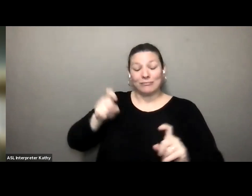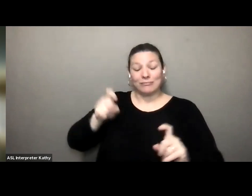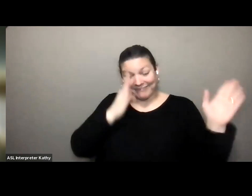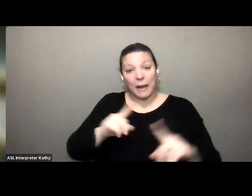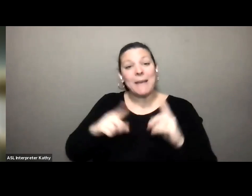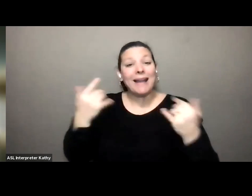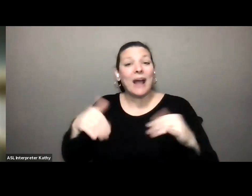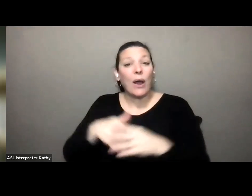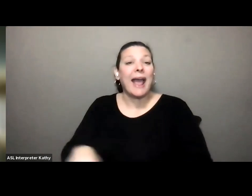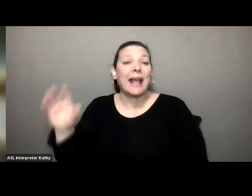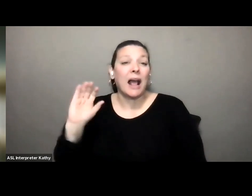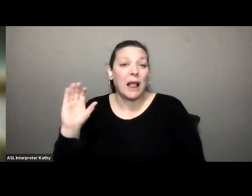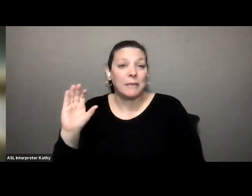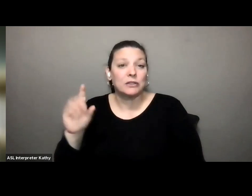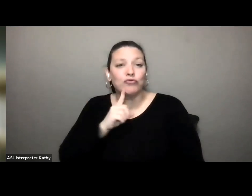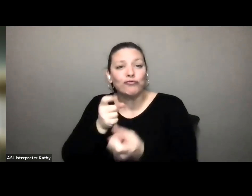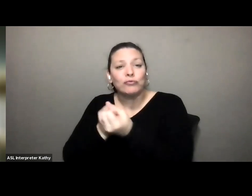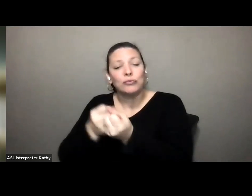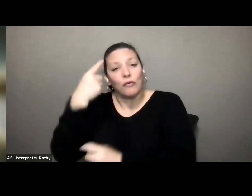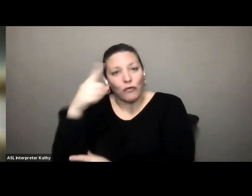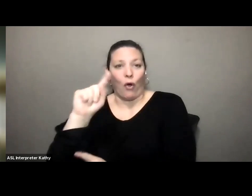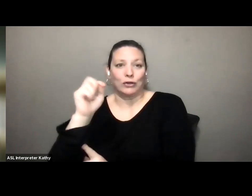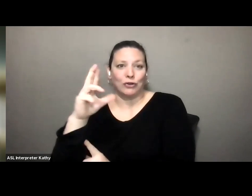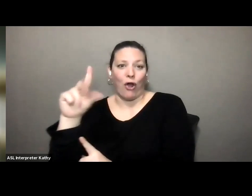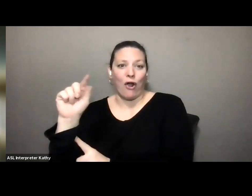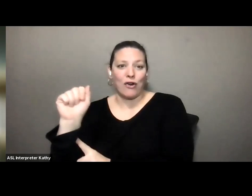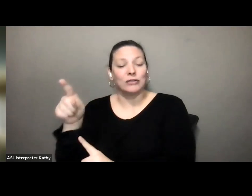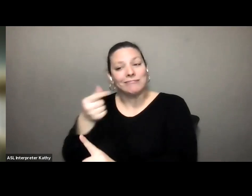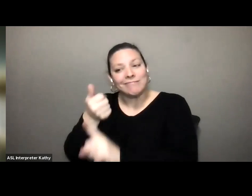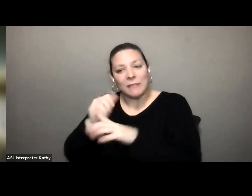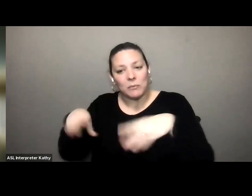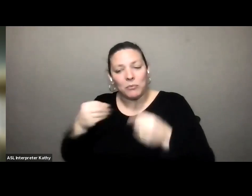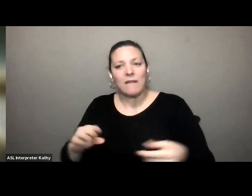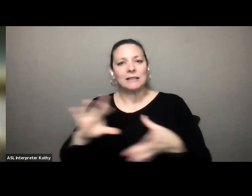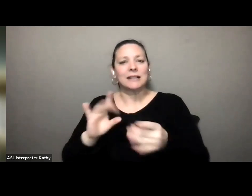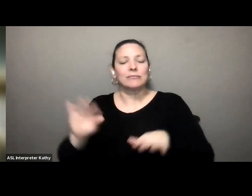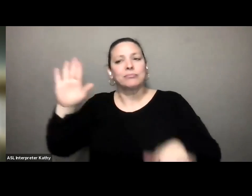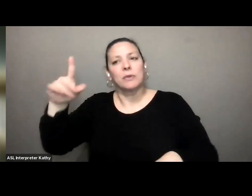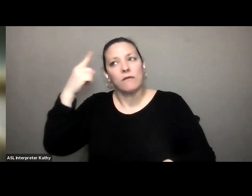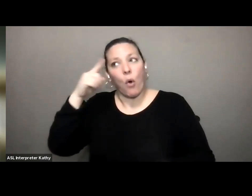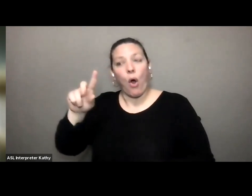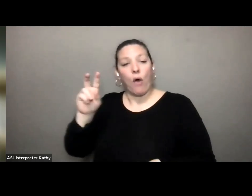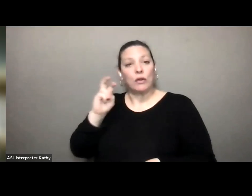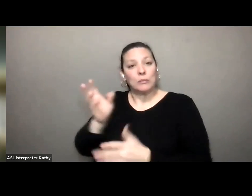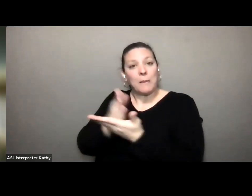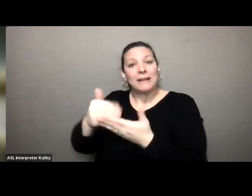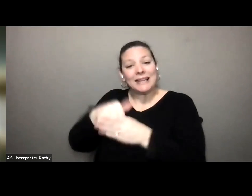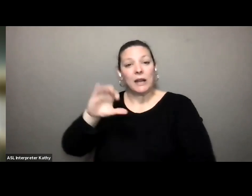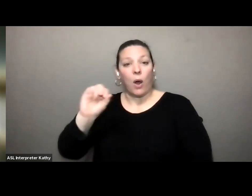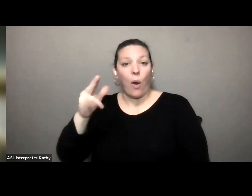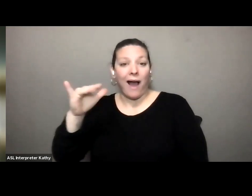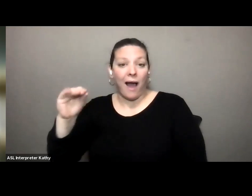in columbus advocating on tarda's behalf and she is providing testimony to the transportation budget in the ohio senate